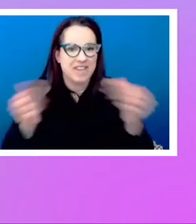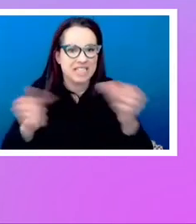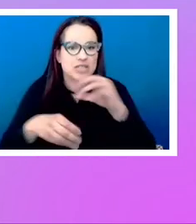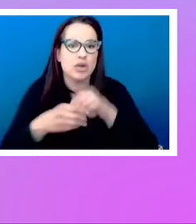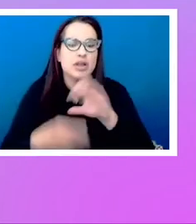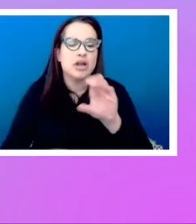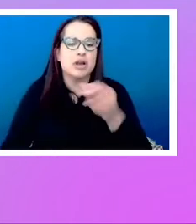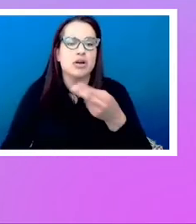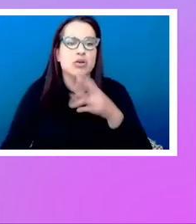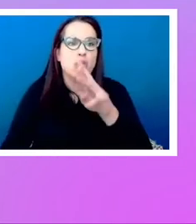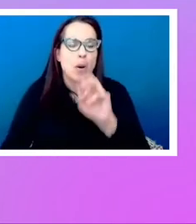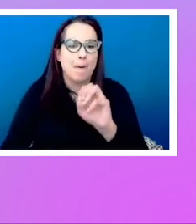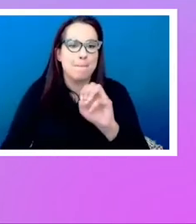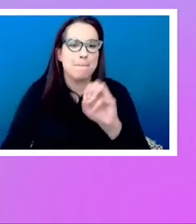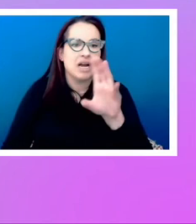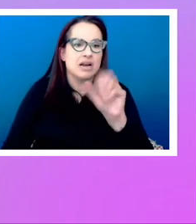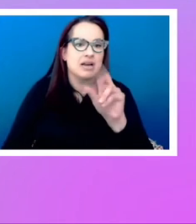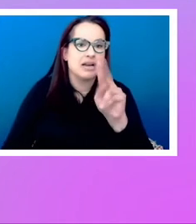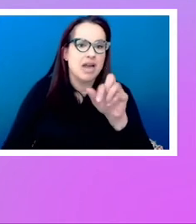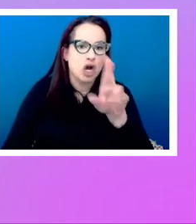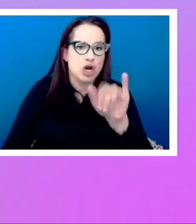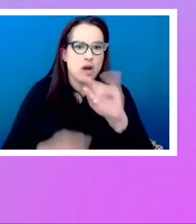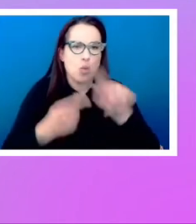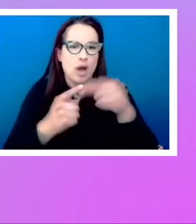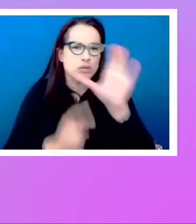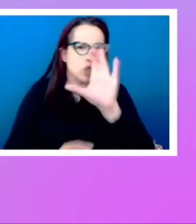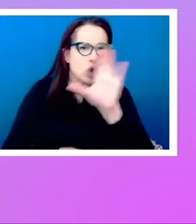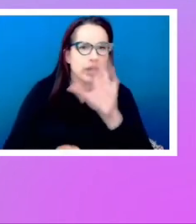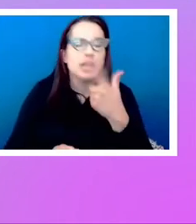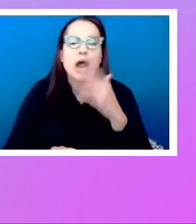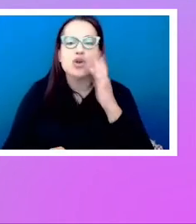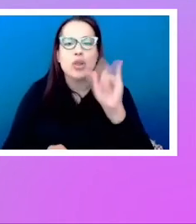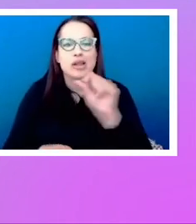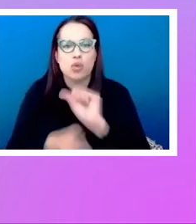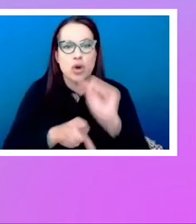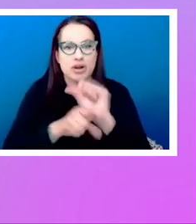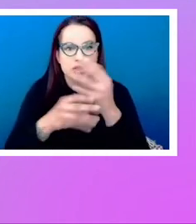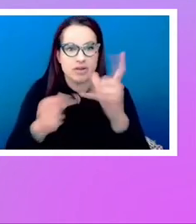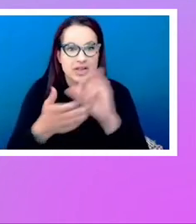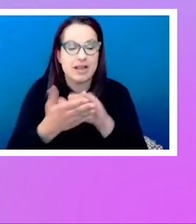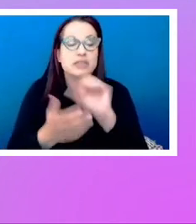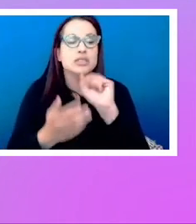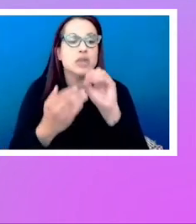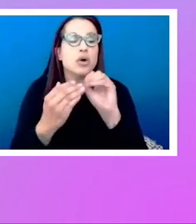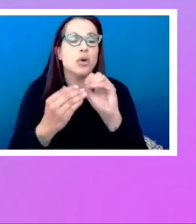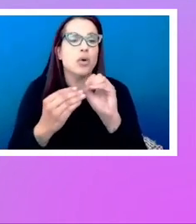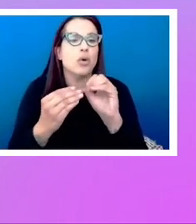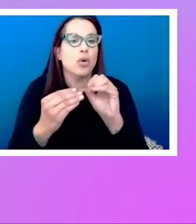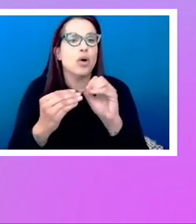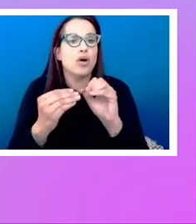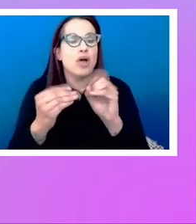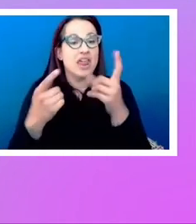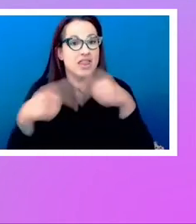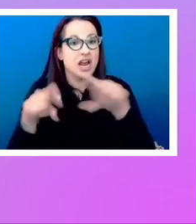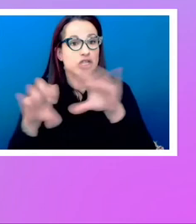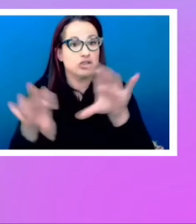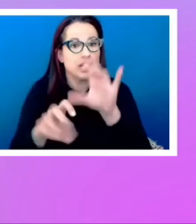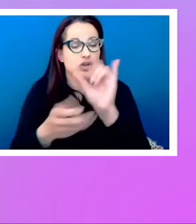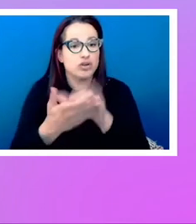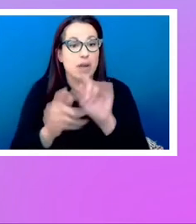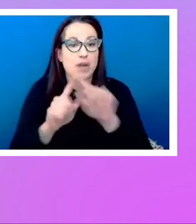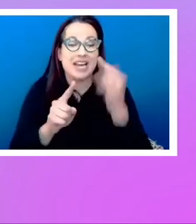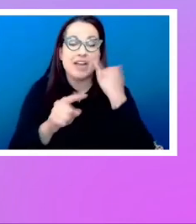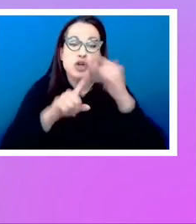Canary when I had a quick poke around. I know they were working on it. browsers are trying to fix it. But if you are relying on display